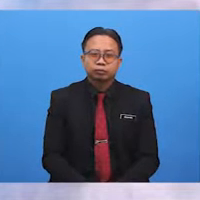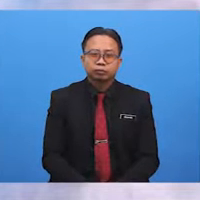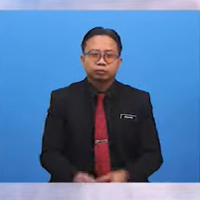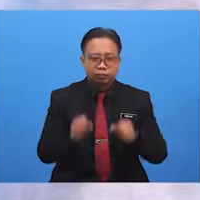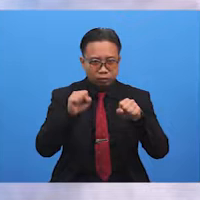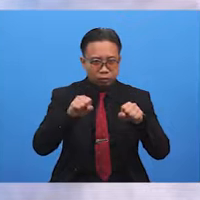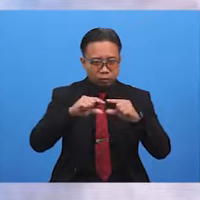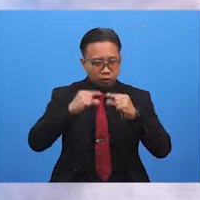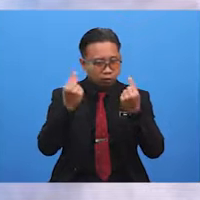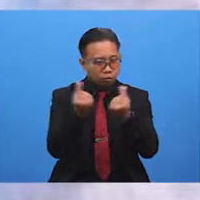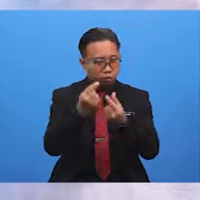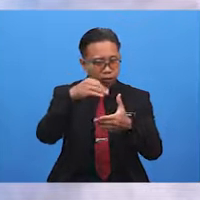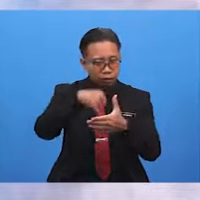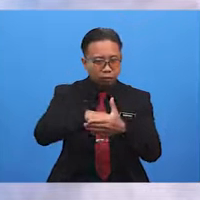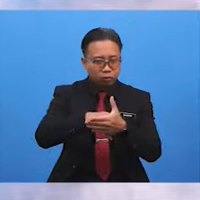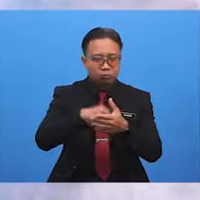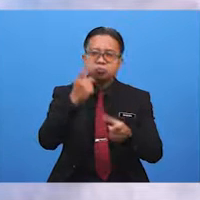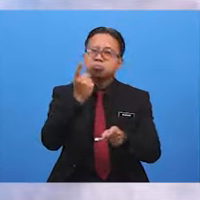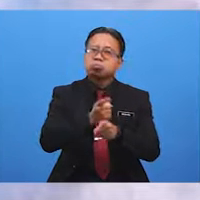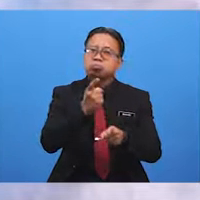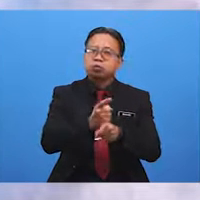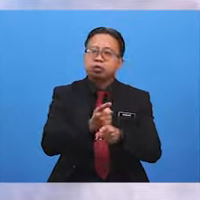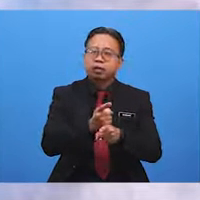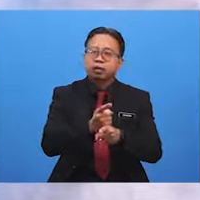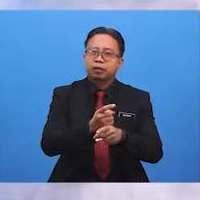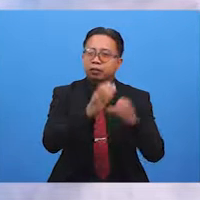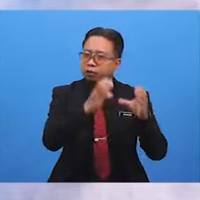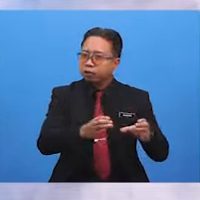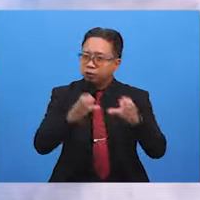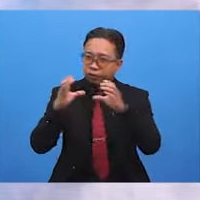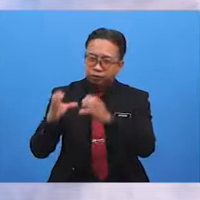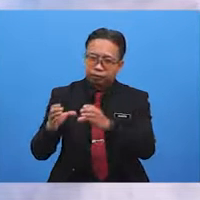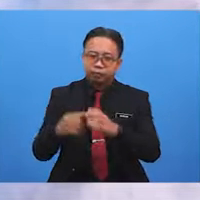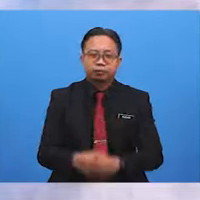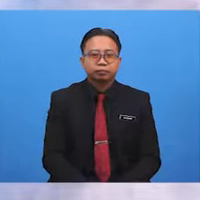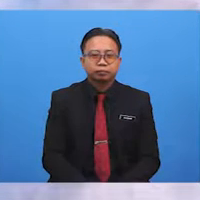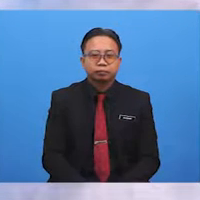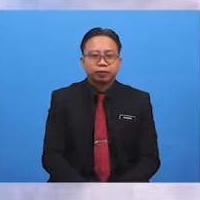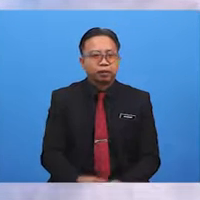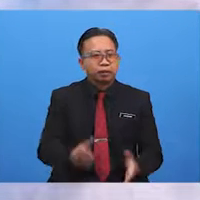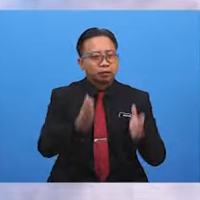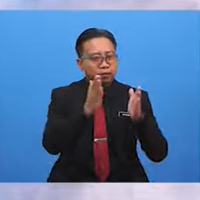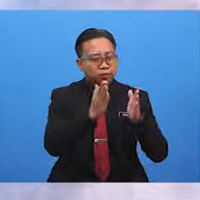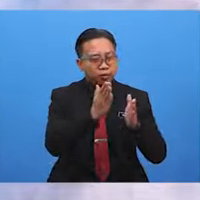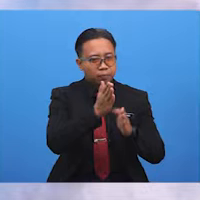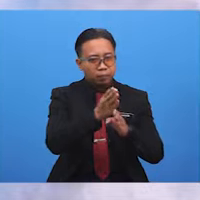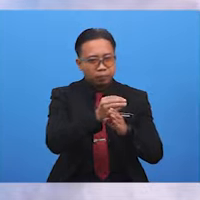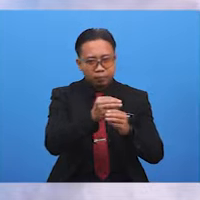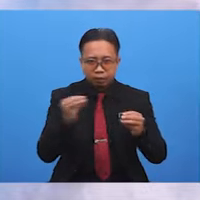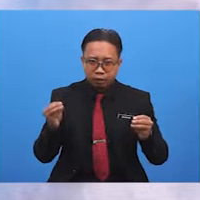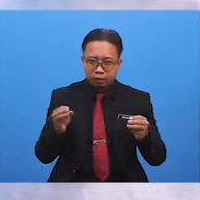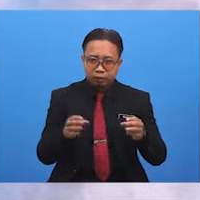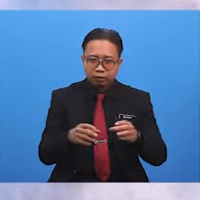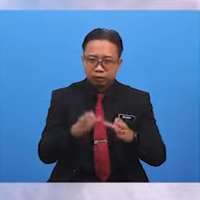Can you group them into the correct category? Separate the words that contain